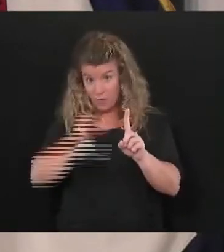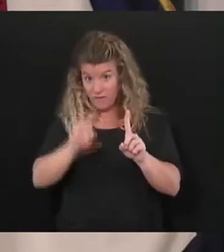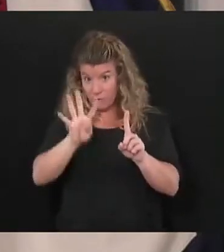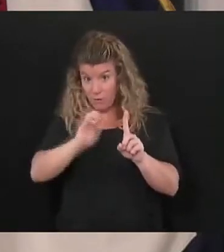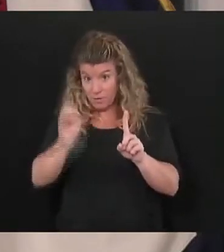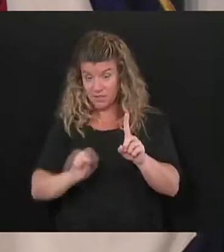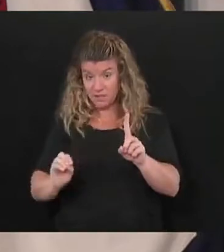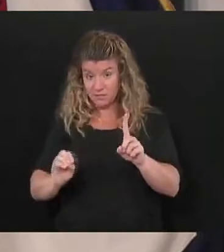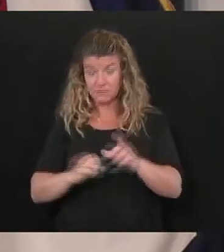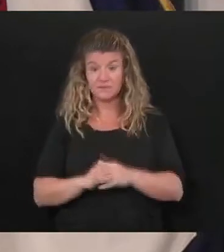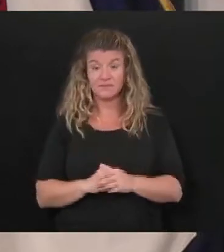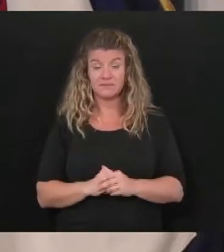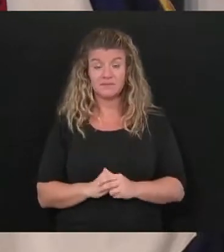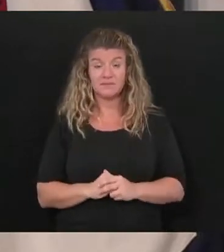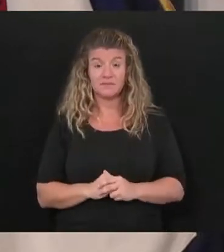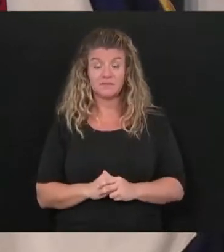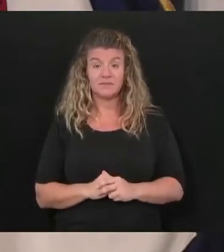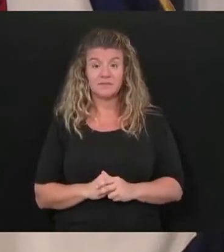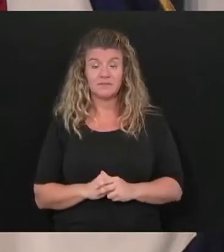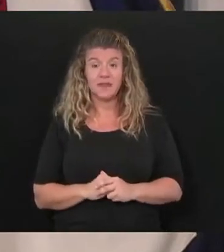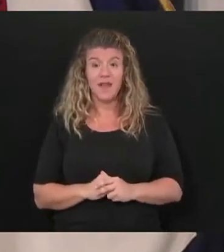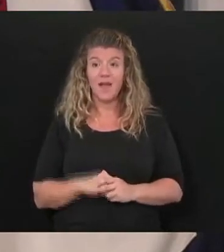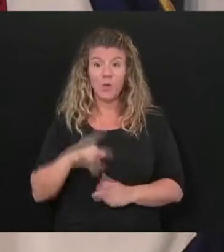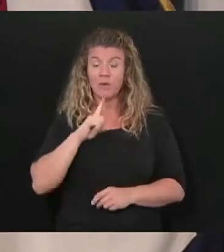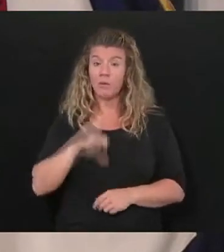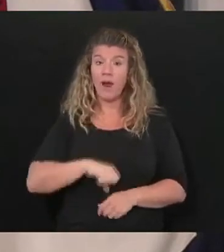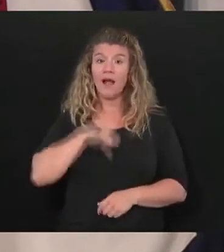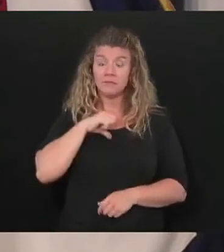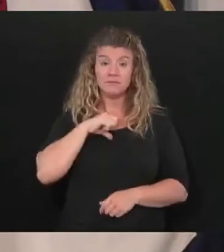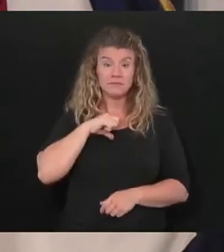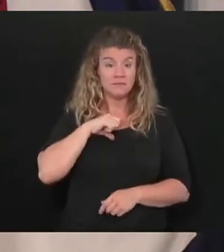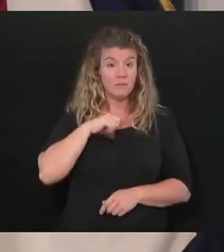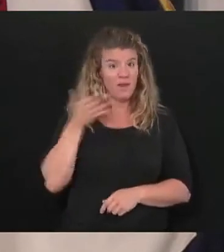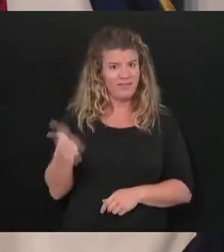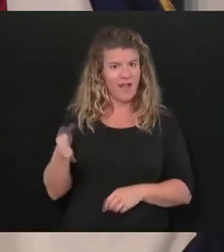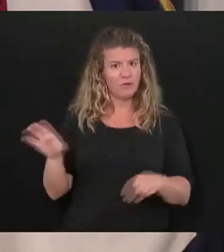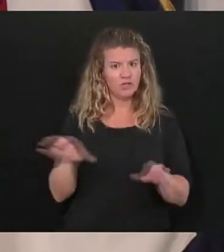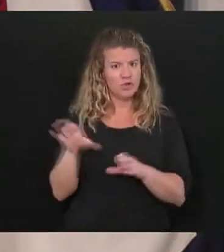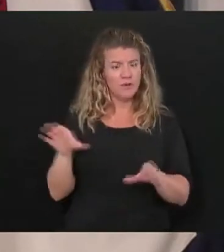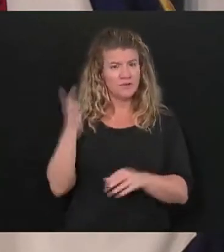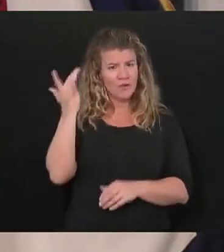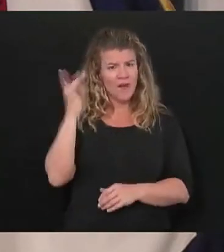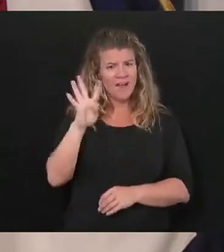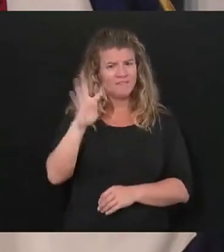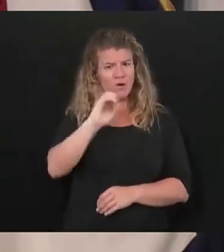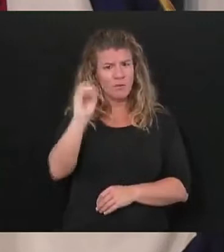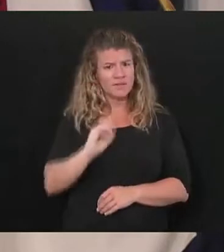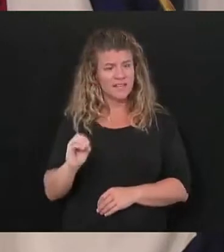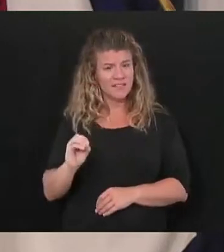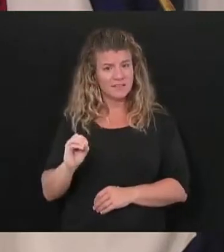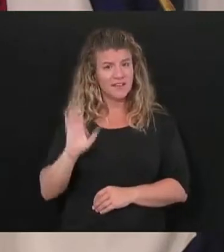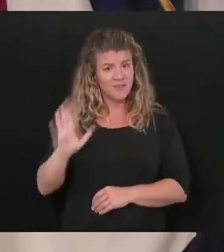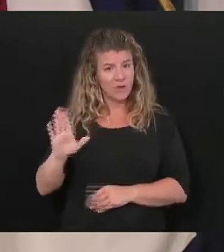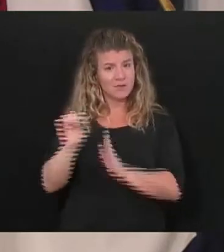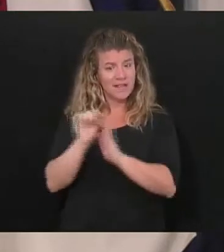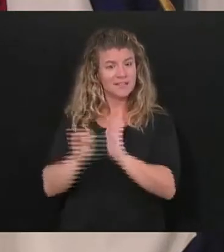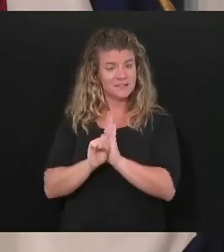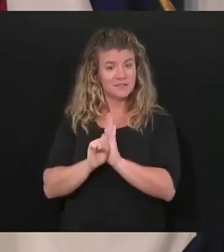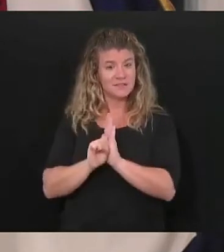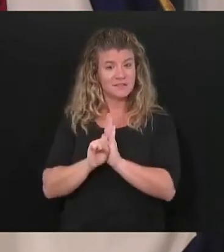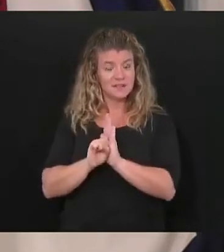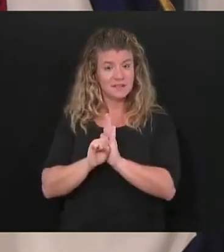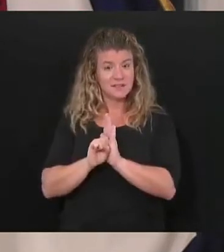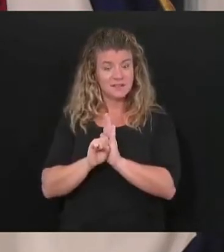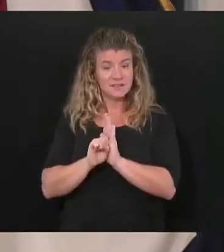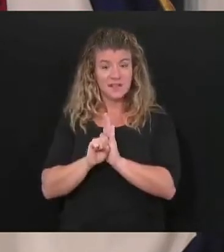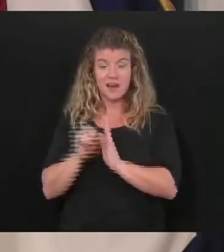and governor we were really really proud of what you were doing because you were in the four percent level and all of a